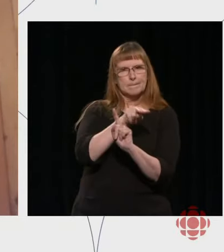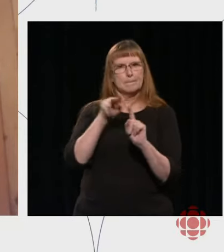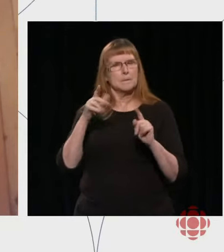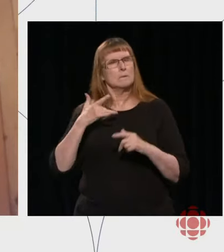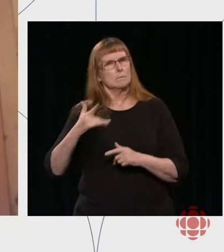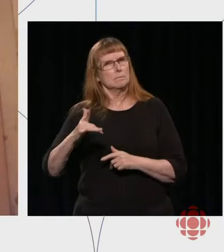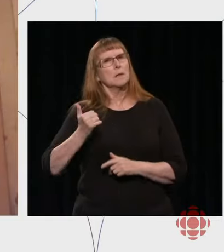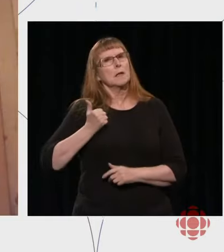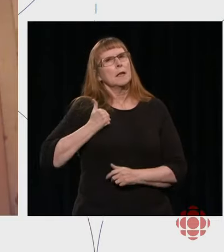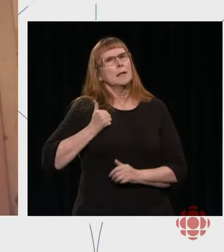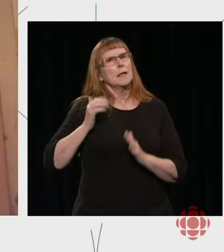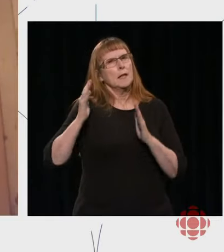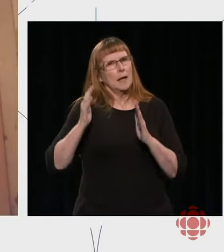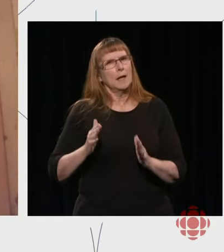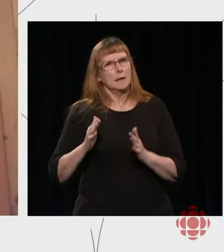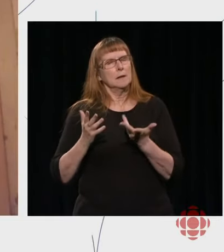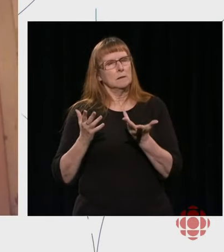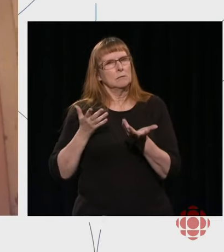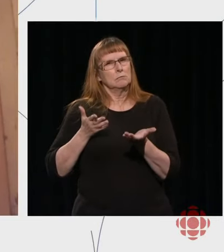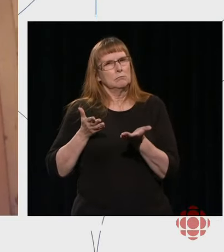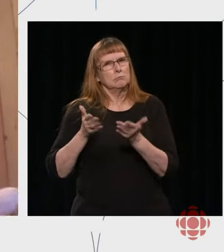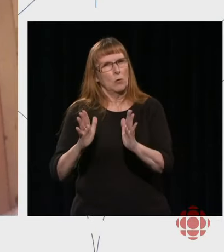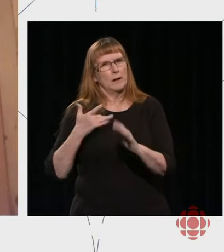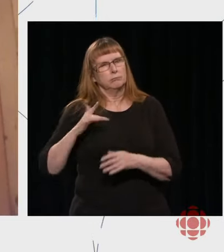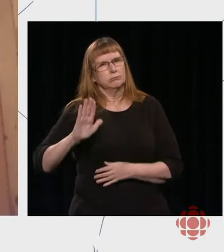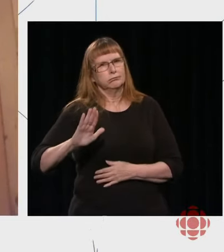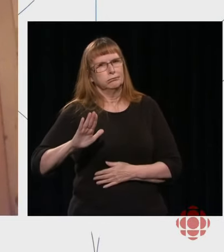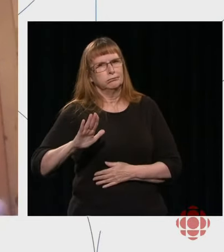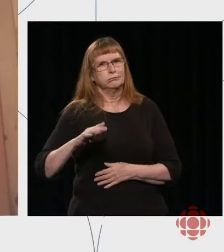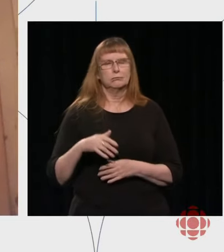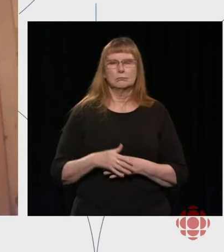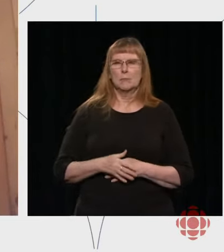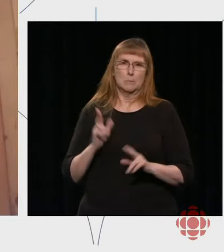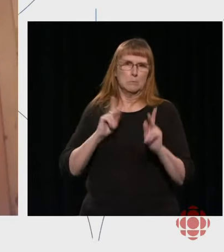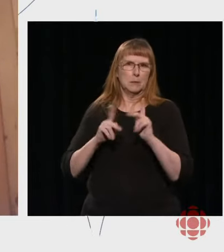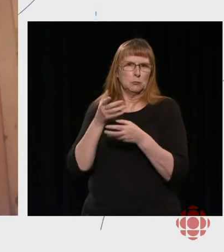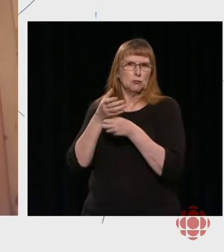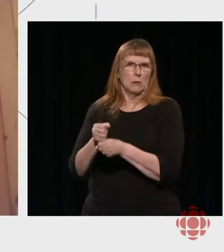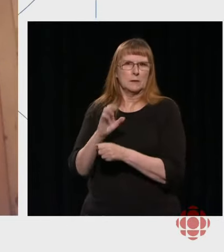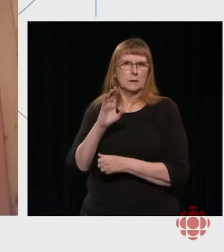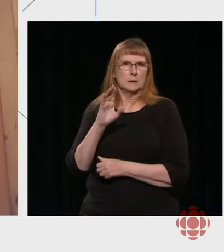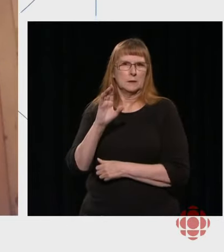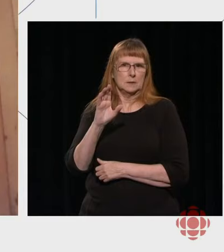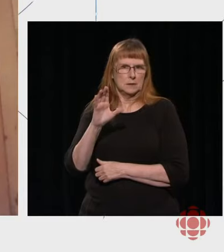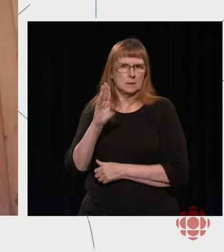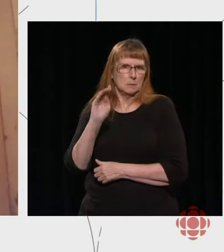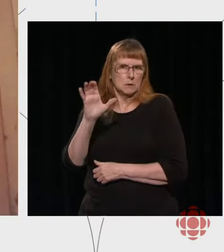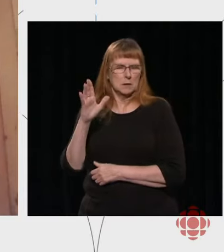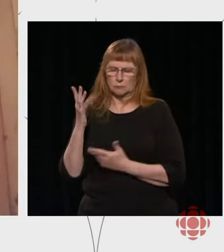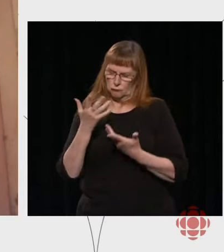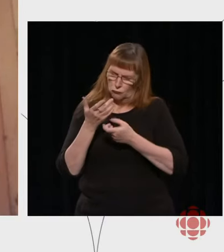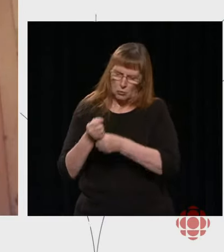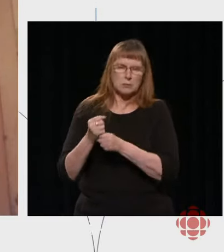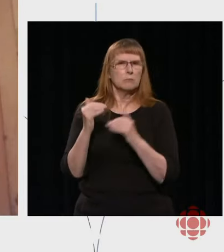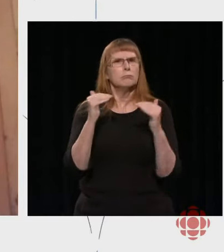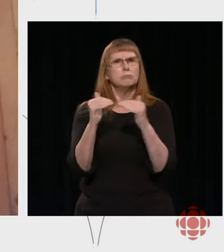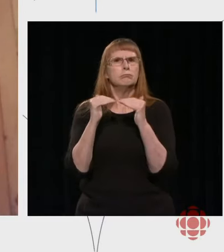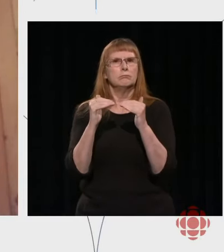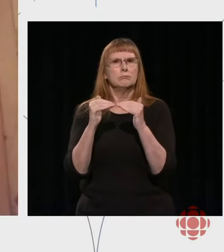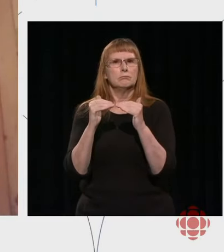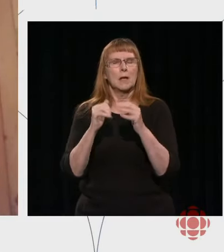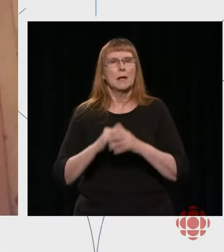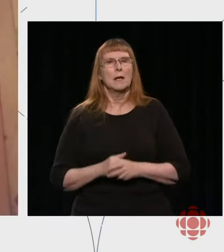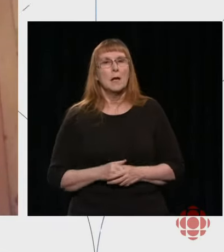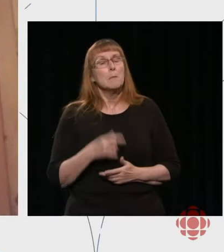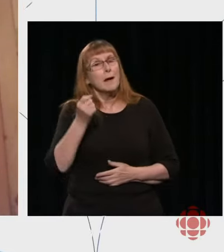Canadian public broadcaster. So, it is important also, though, to know that in an attempt to be sure we have a broad perspective of